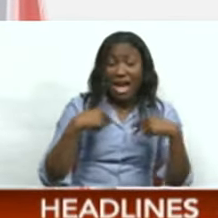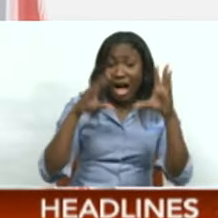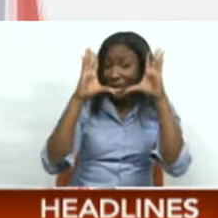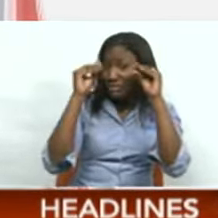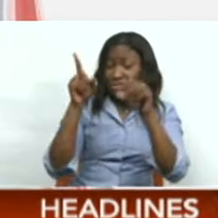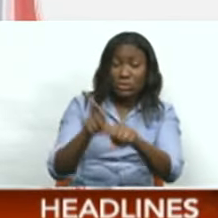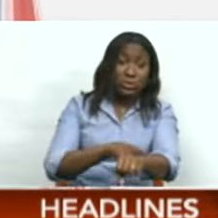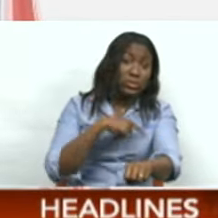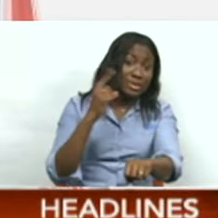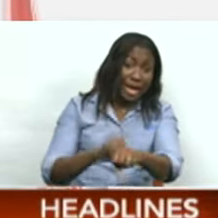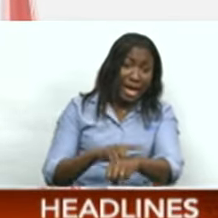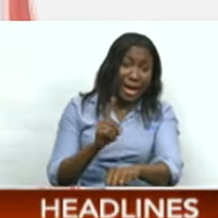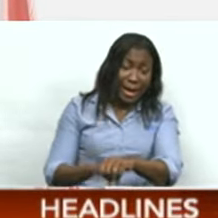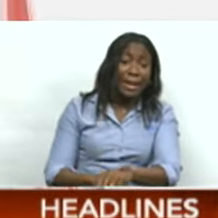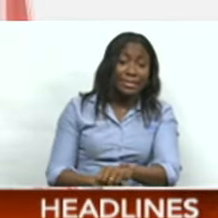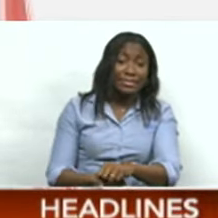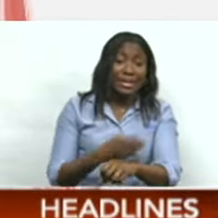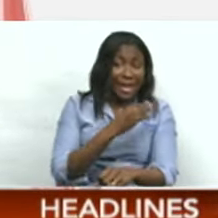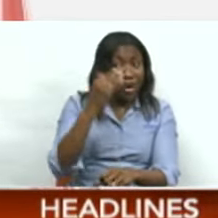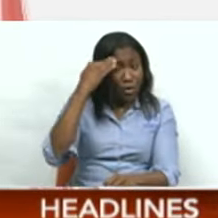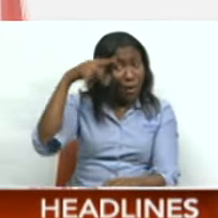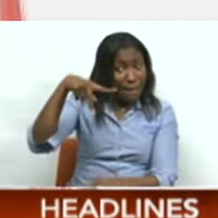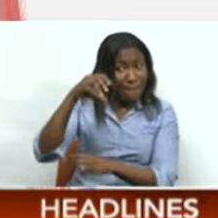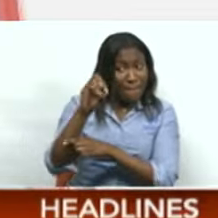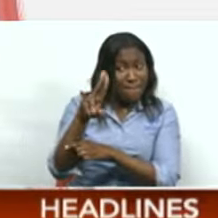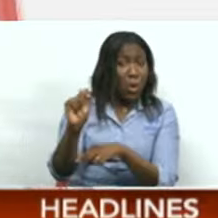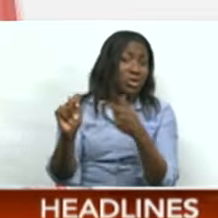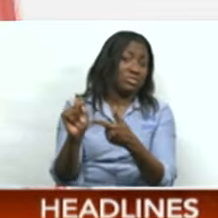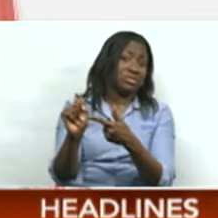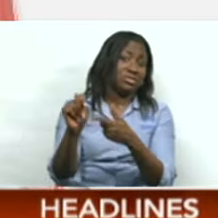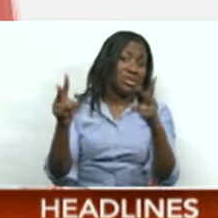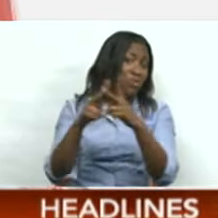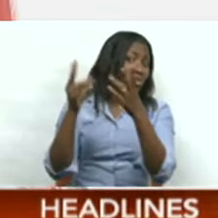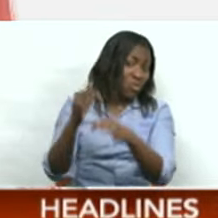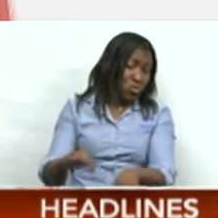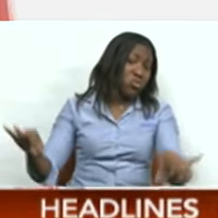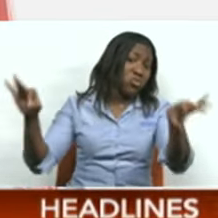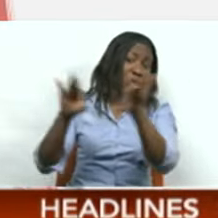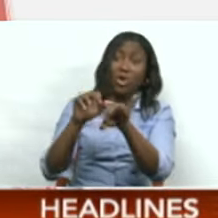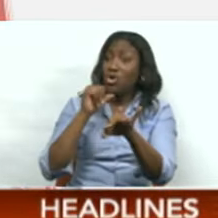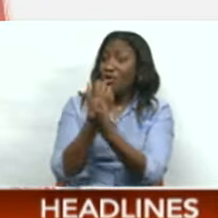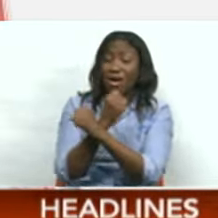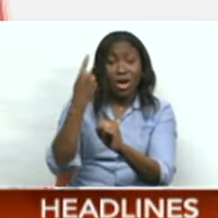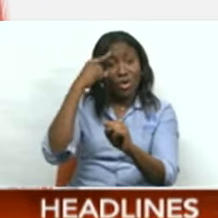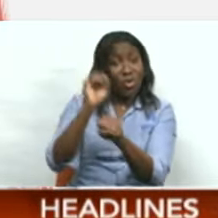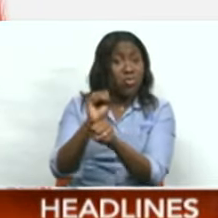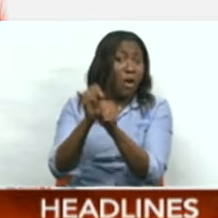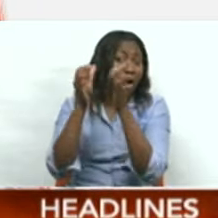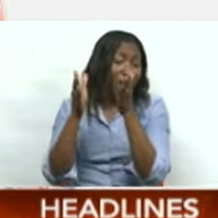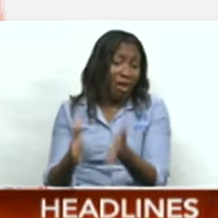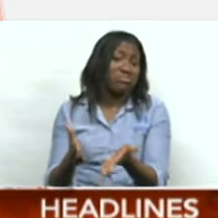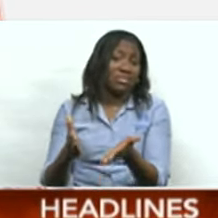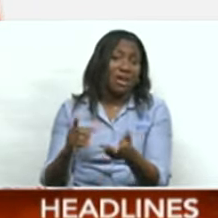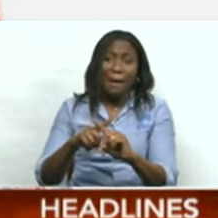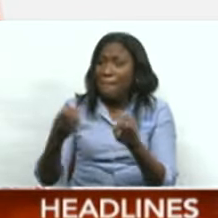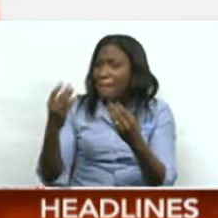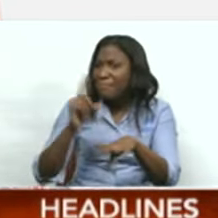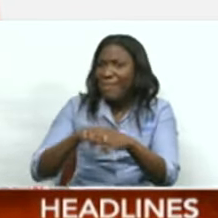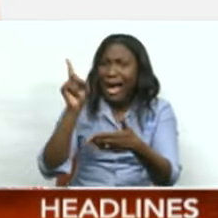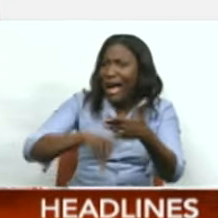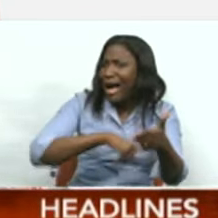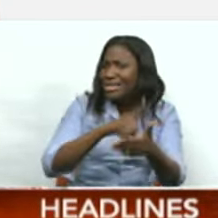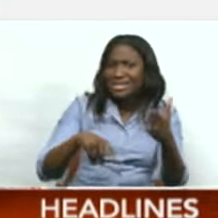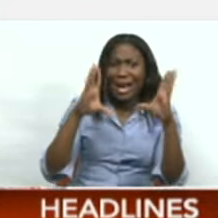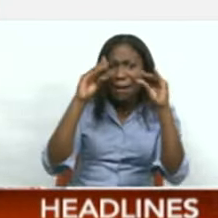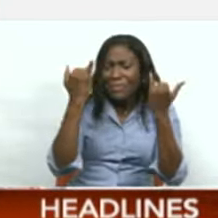period of time in a place like the port, which is a health hazard. And they call and cancel it for today.